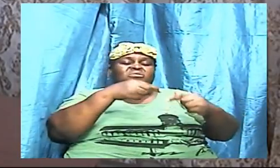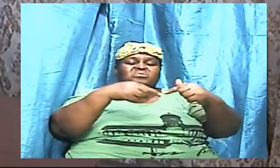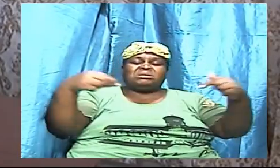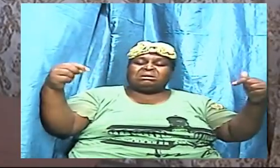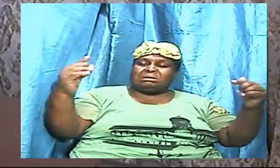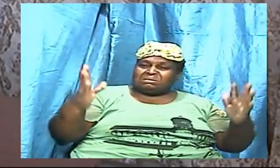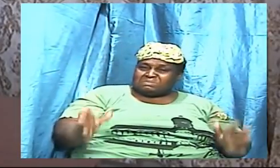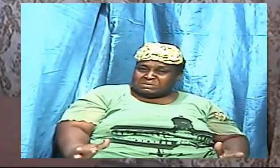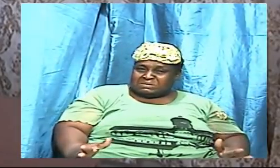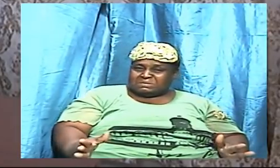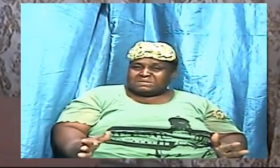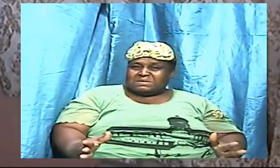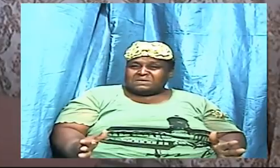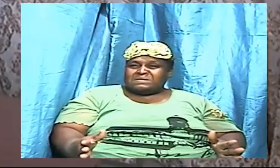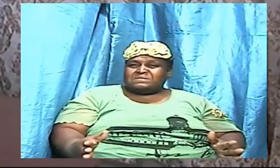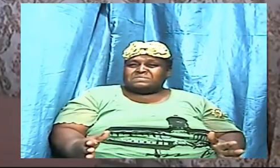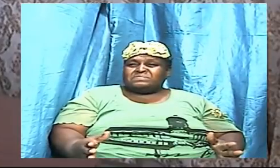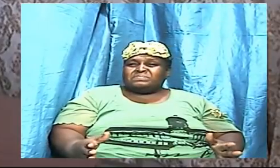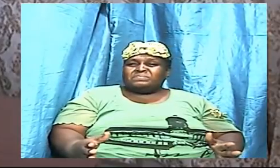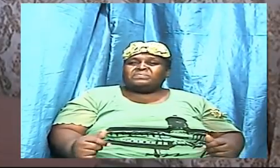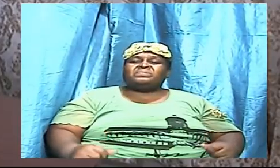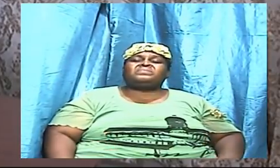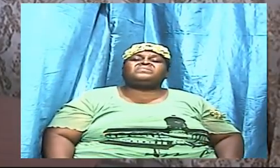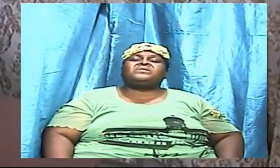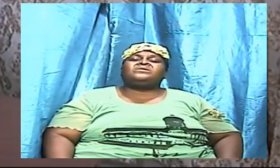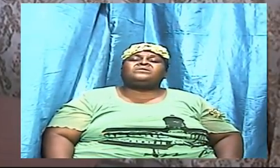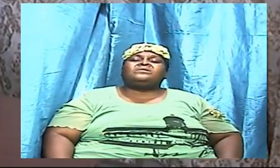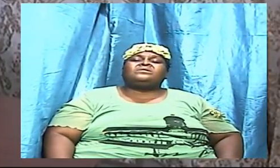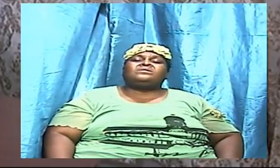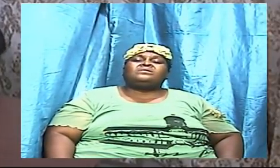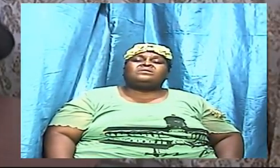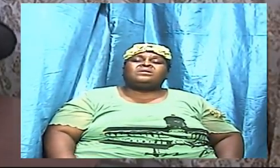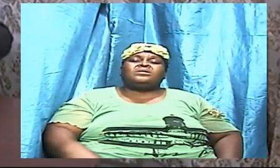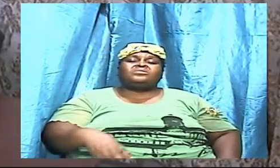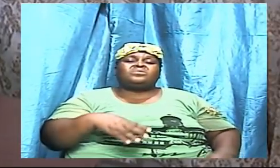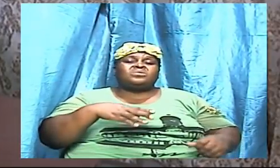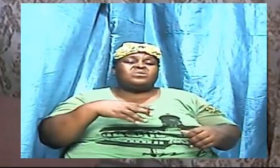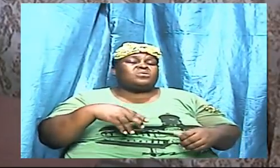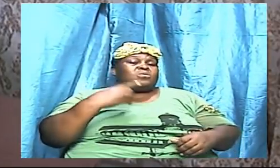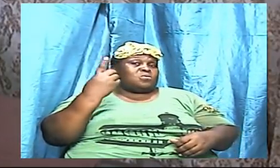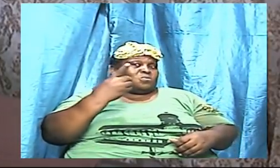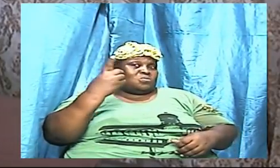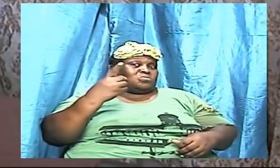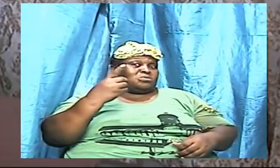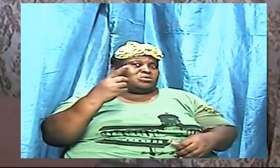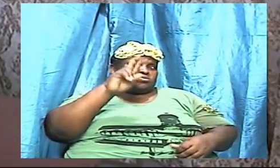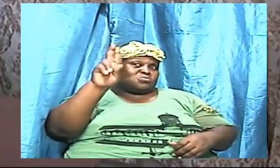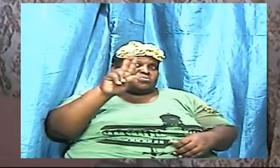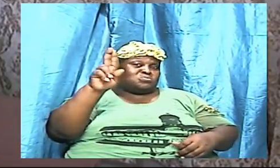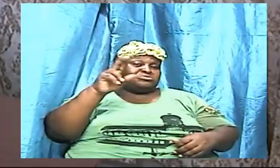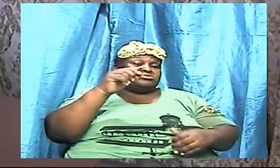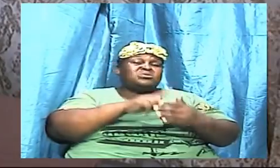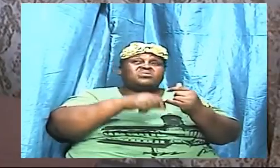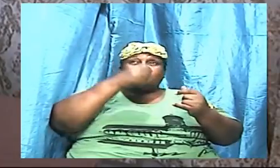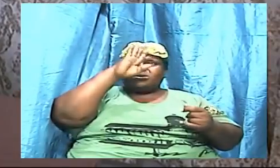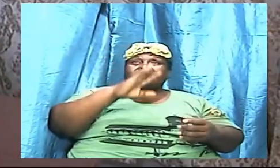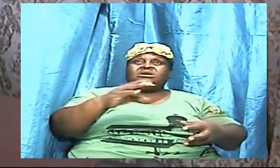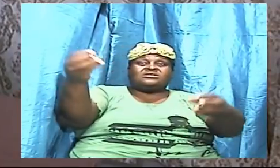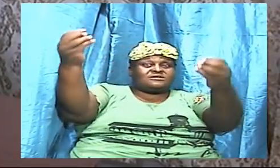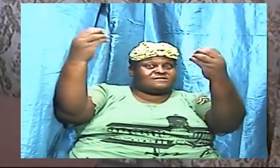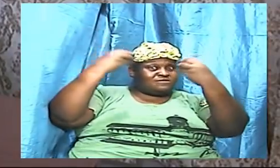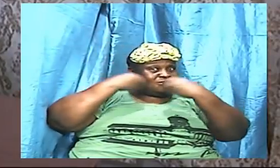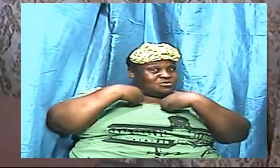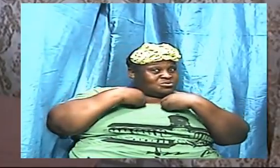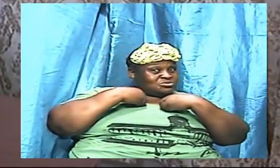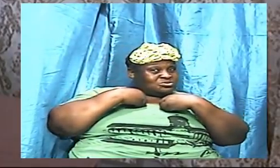And only if we use what he has given us, will we be